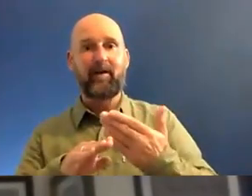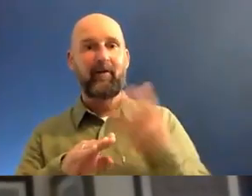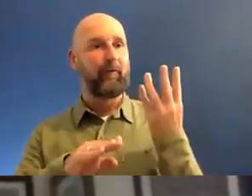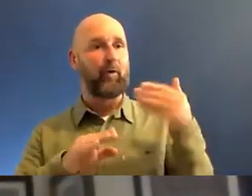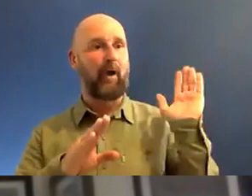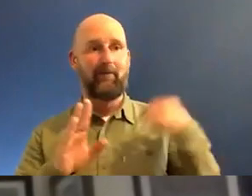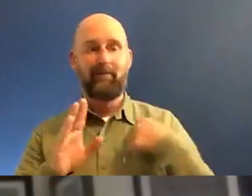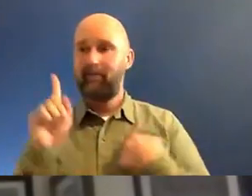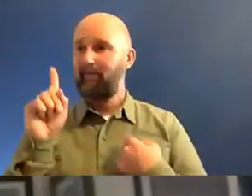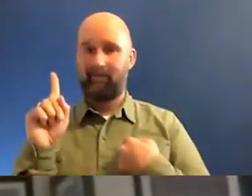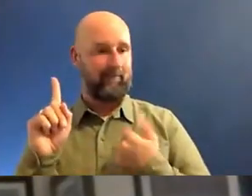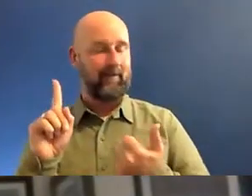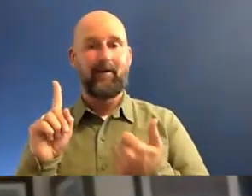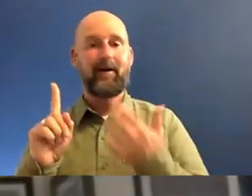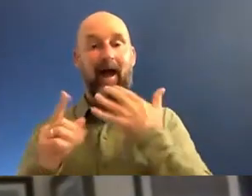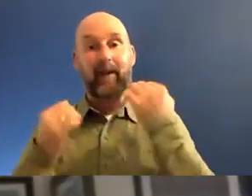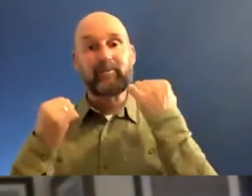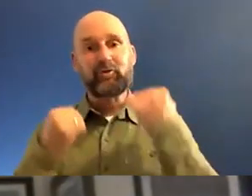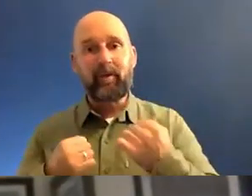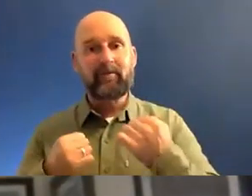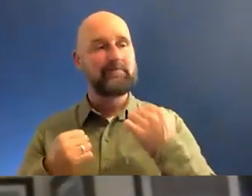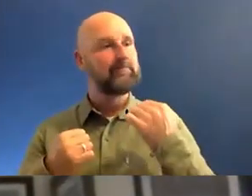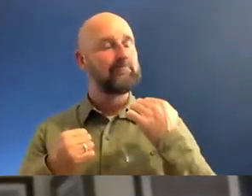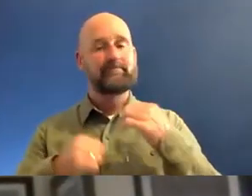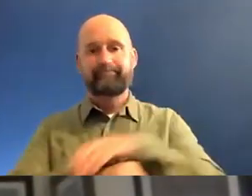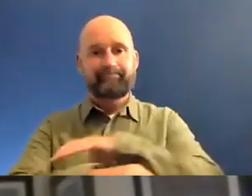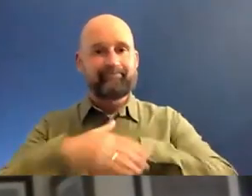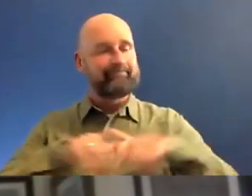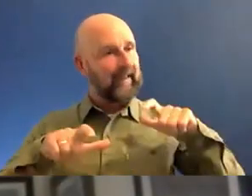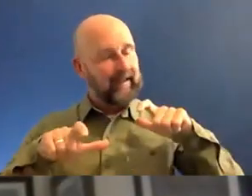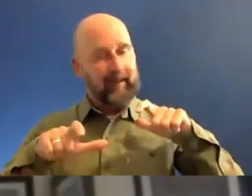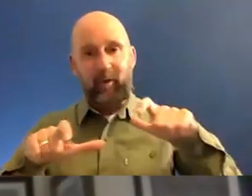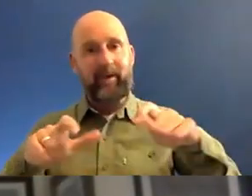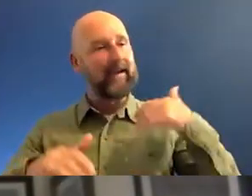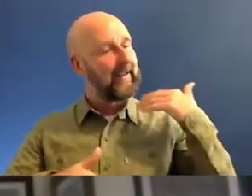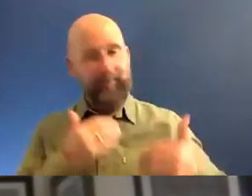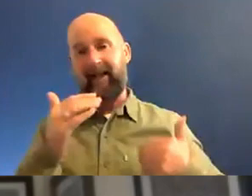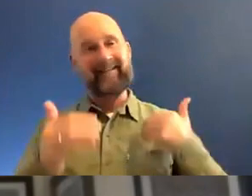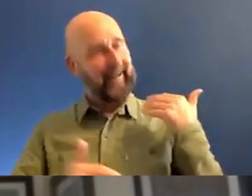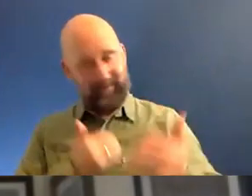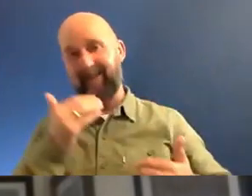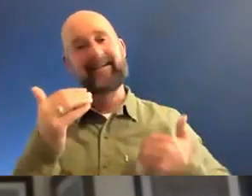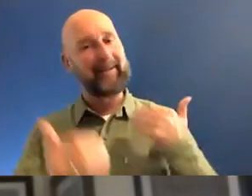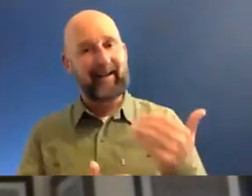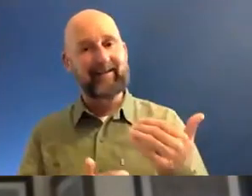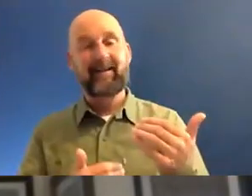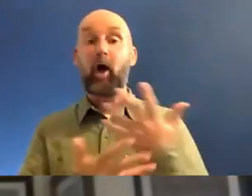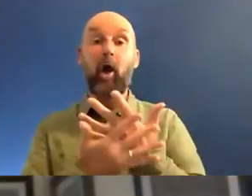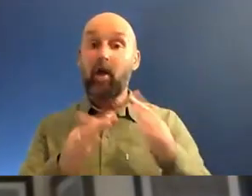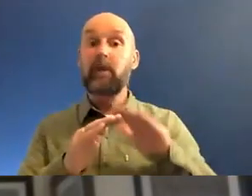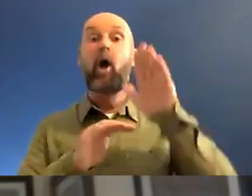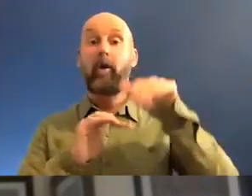it's just a stubbornness and tenacity and just, just keeping at it, keeping at it. I've been through lots of ups and downs. I've,